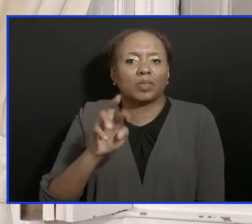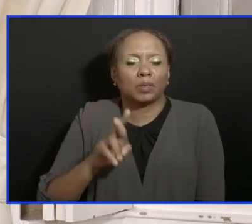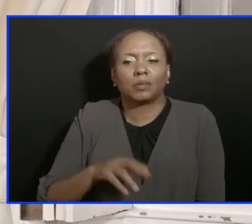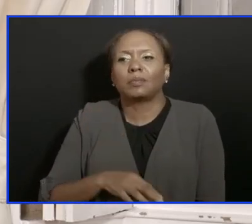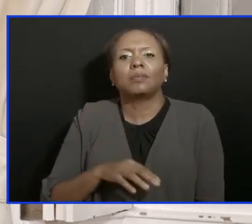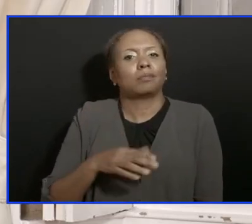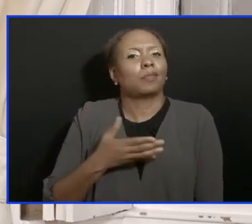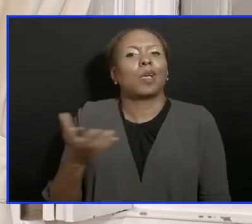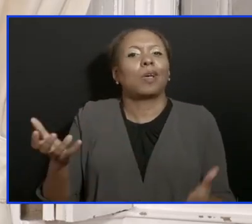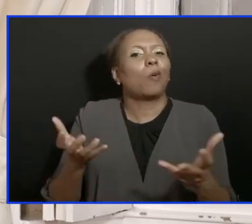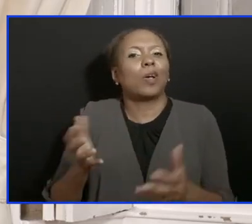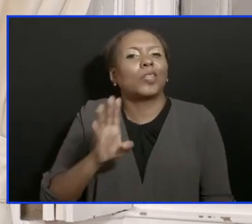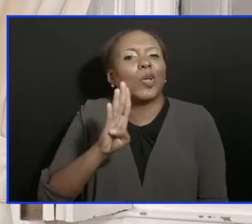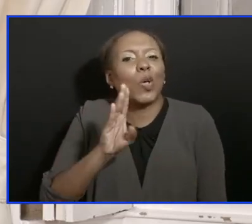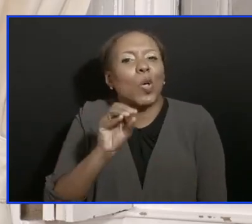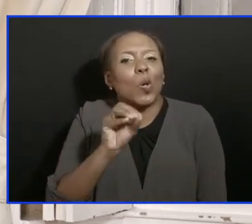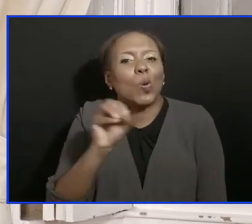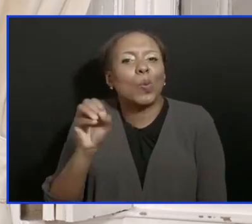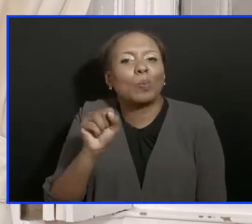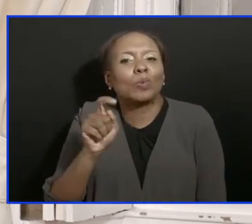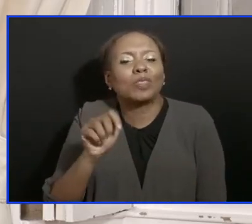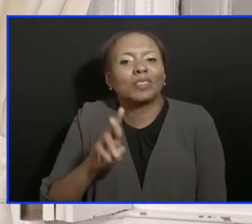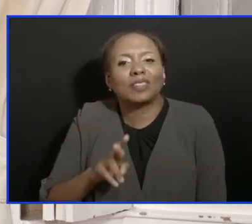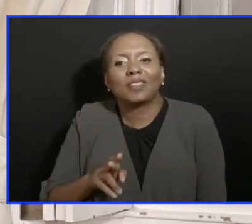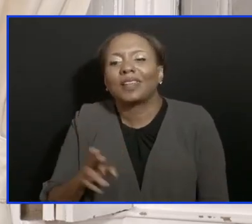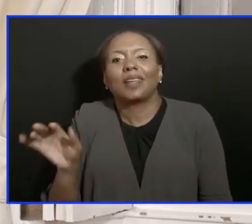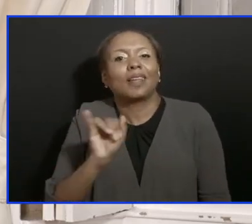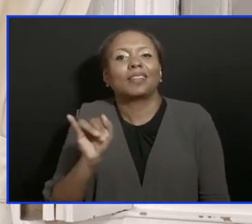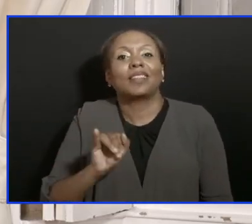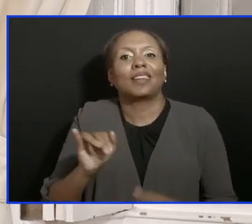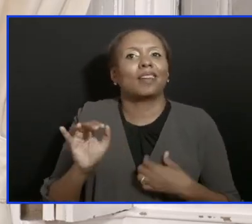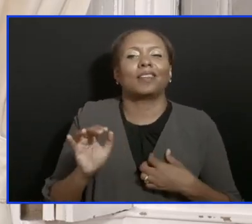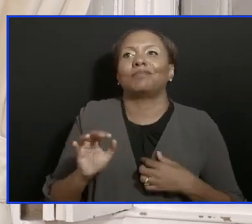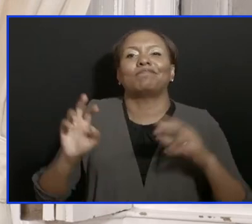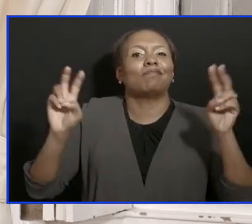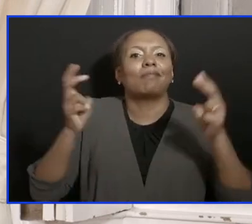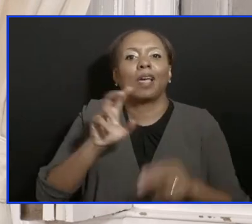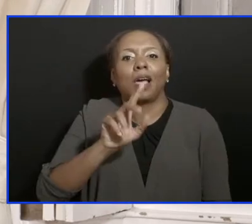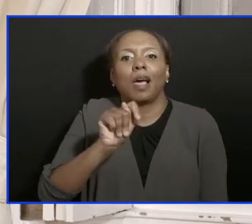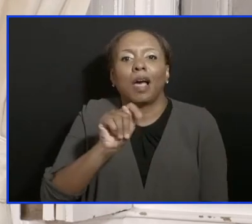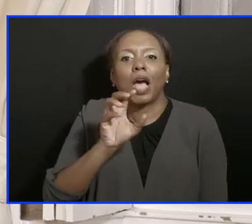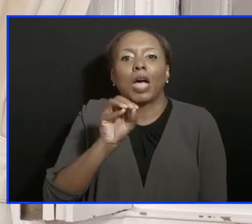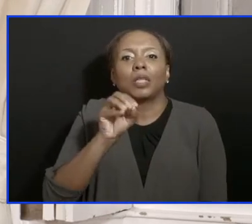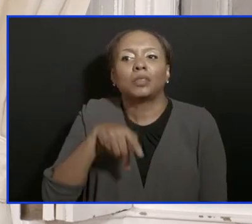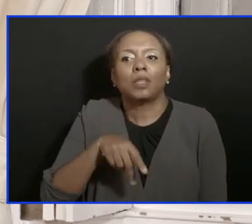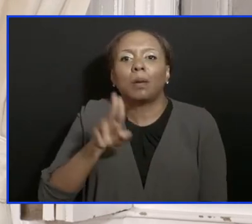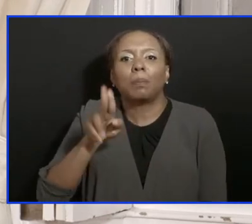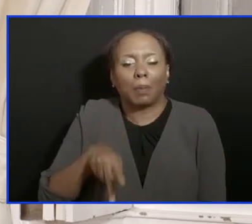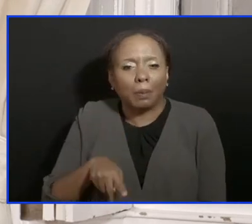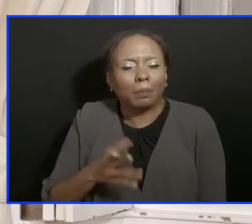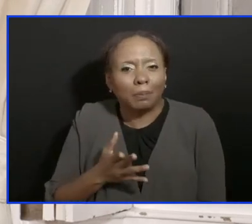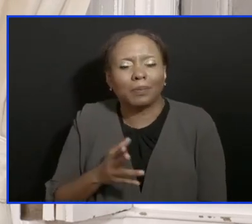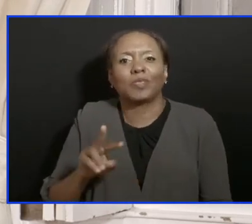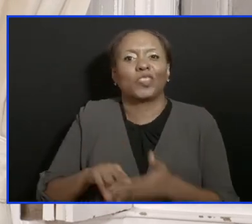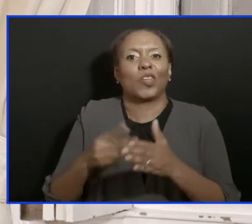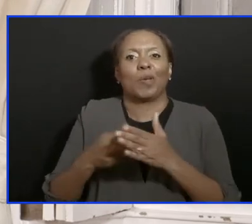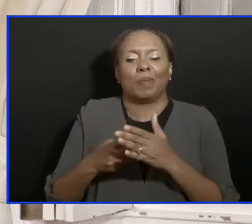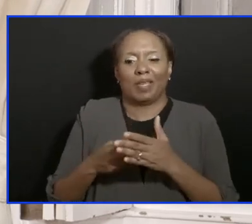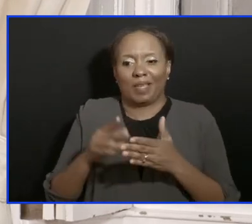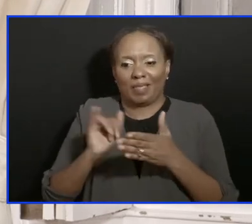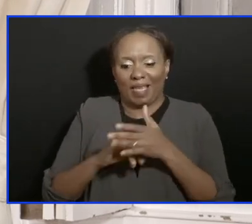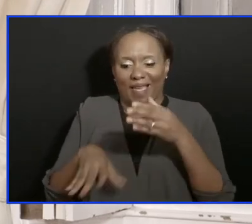system fights as quickly and engages with that foreign entity, that virus, as quickly as it should.